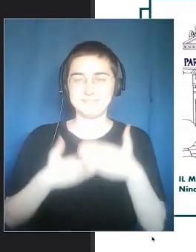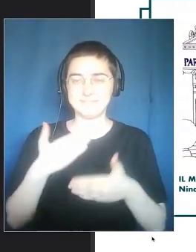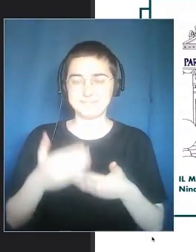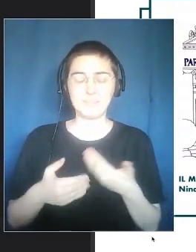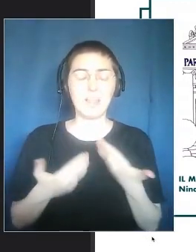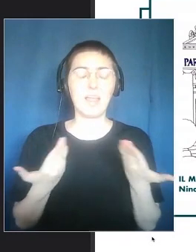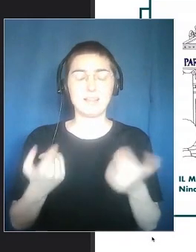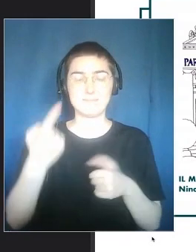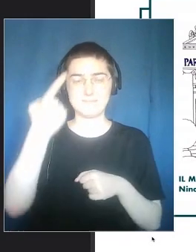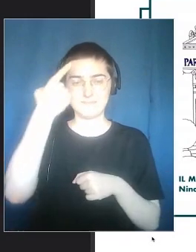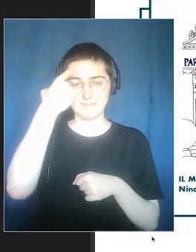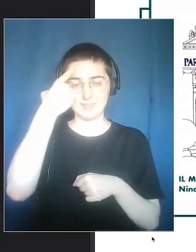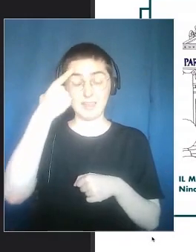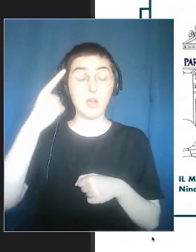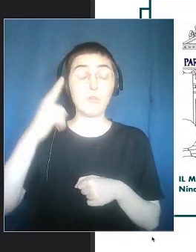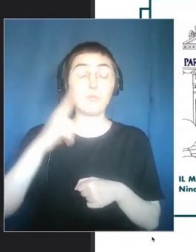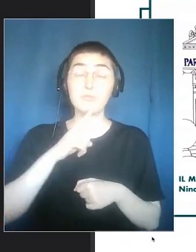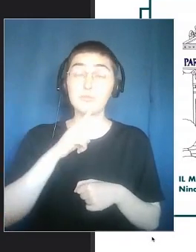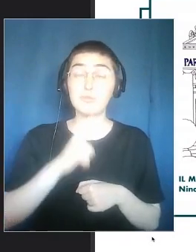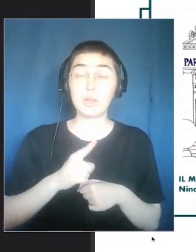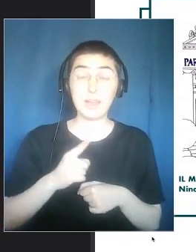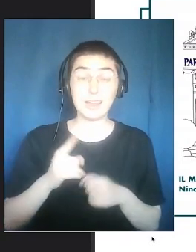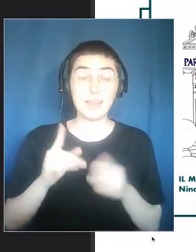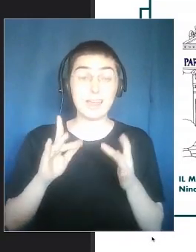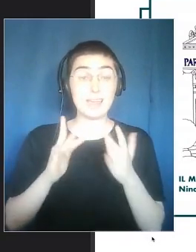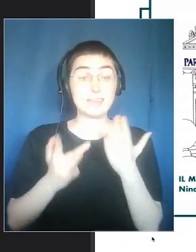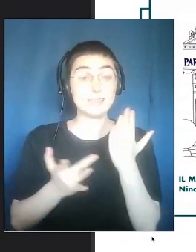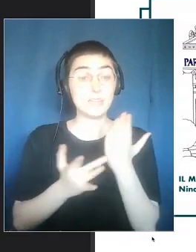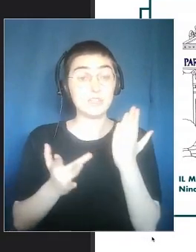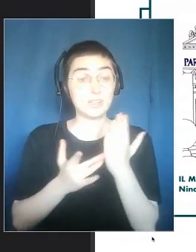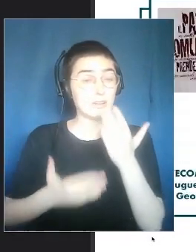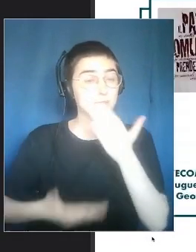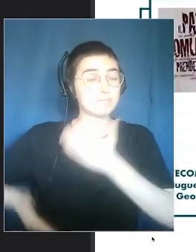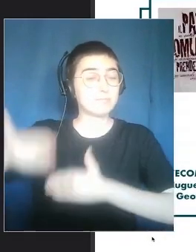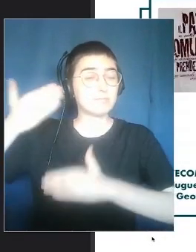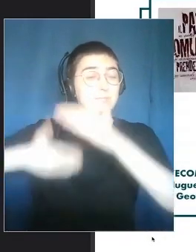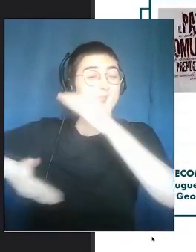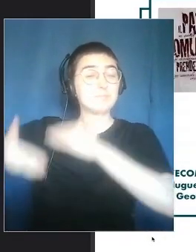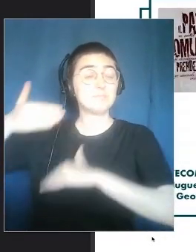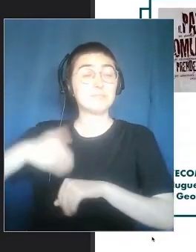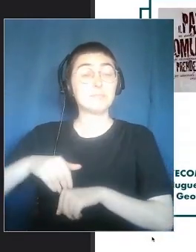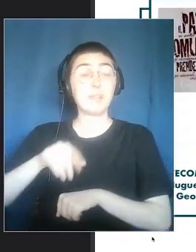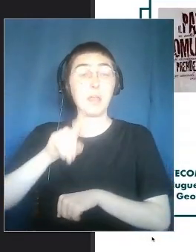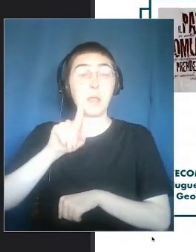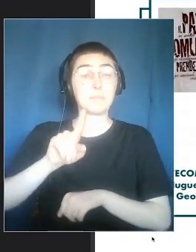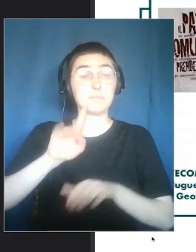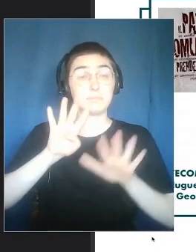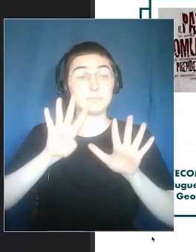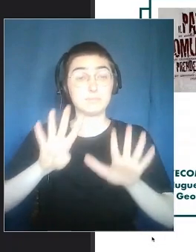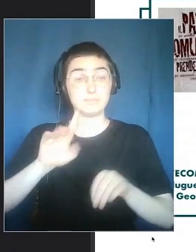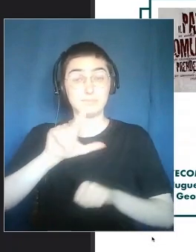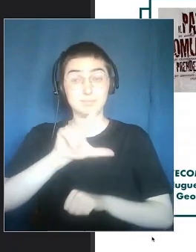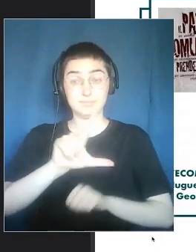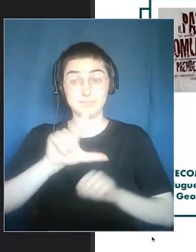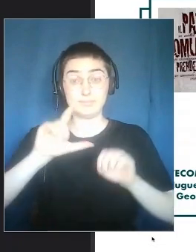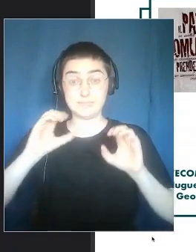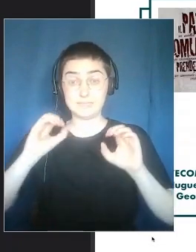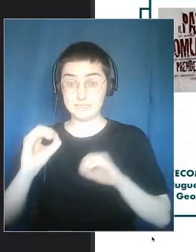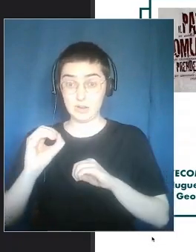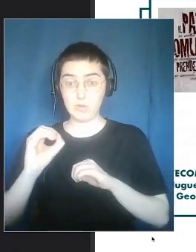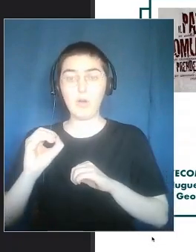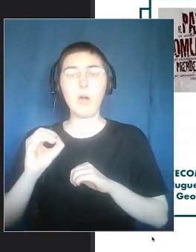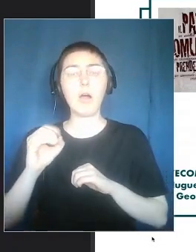But I just wanted to tell you that way before the advent of digital, in the